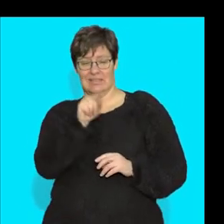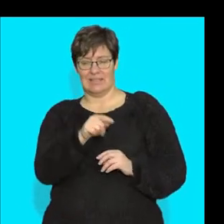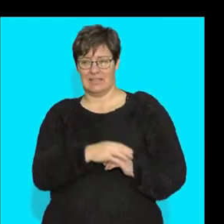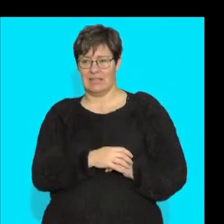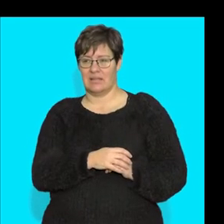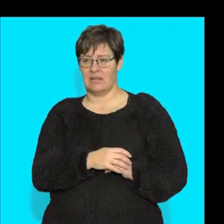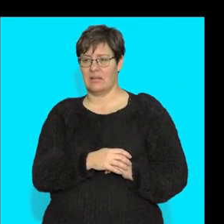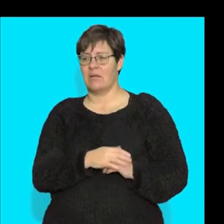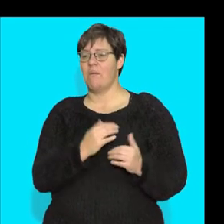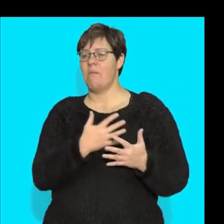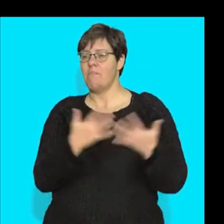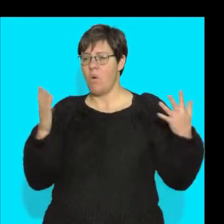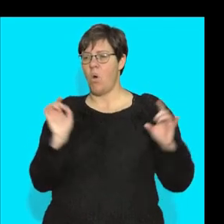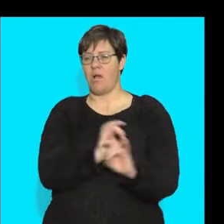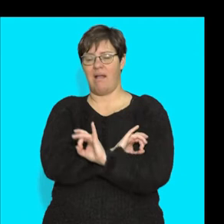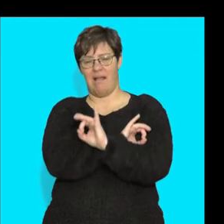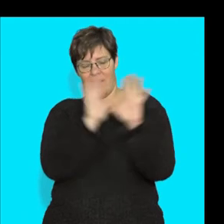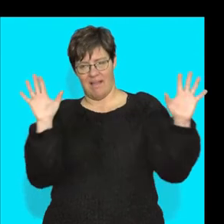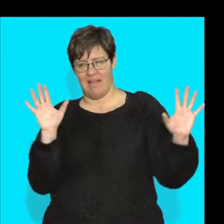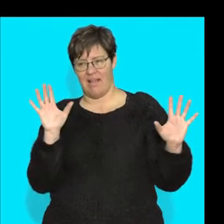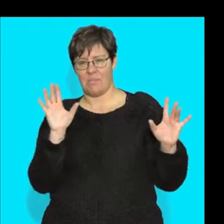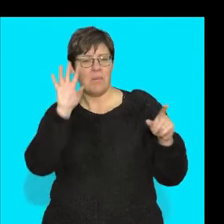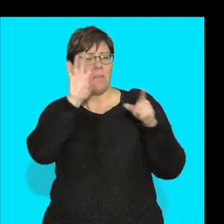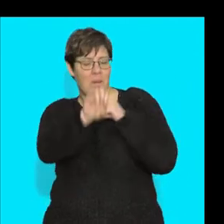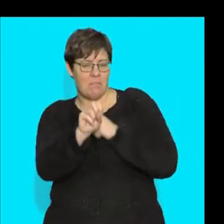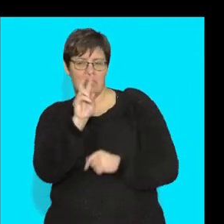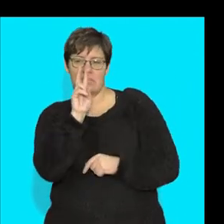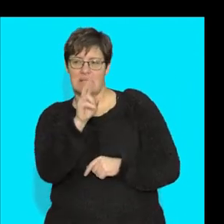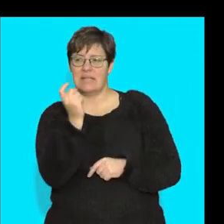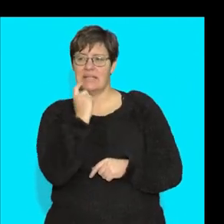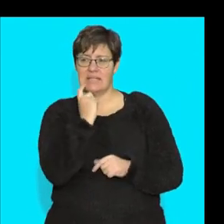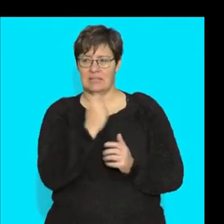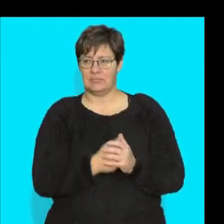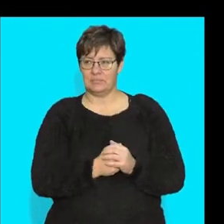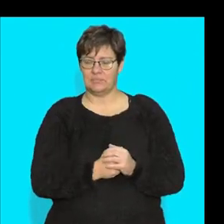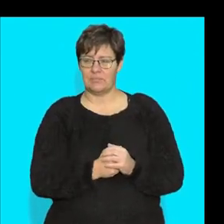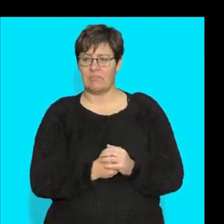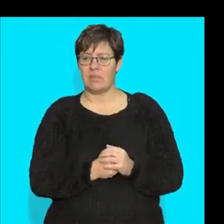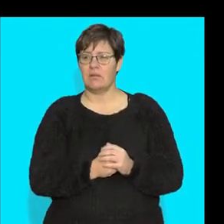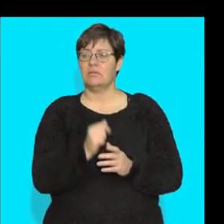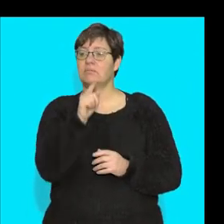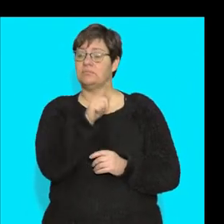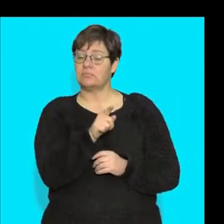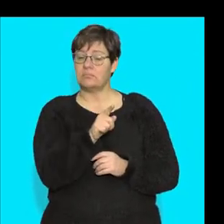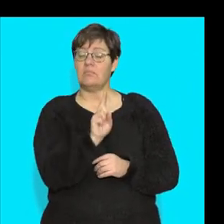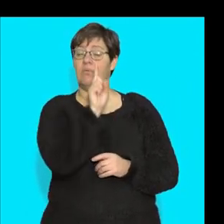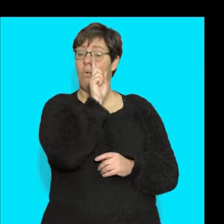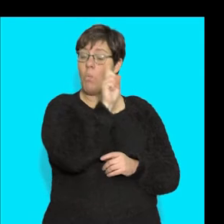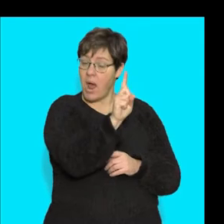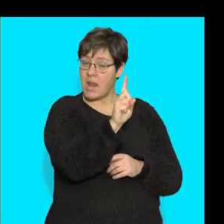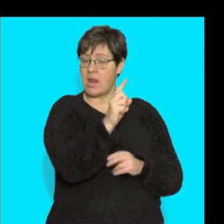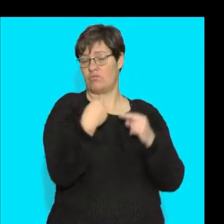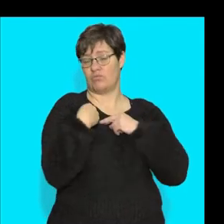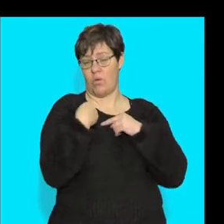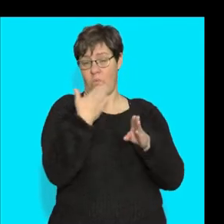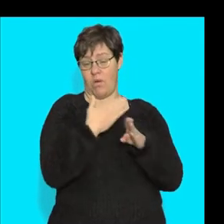one that is much clearer and obvious for you to see. Now the next question. State one